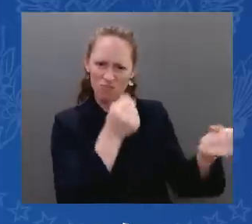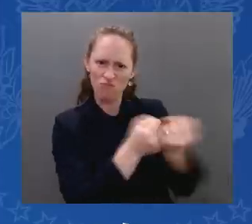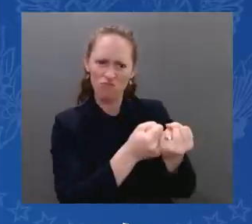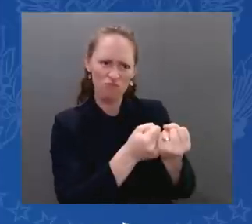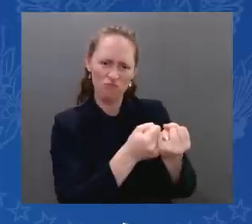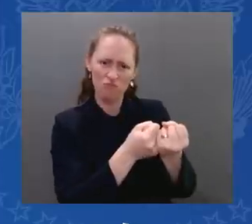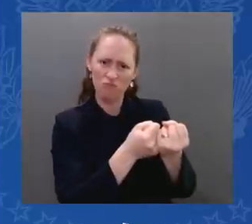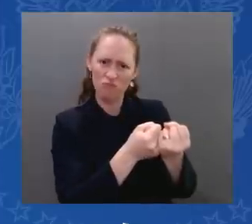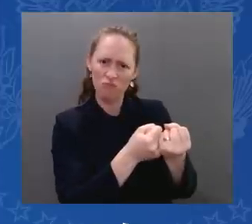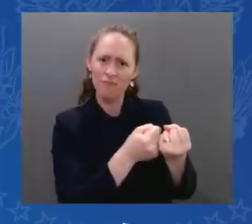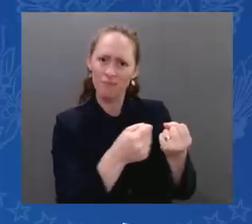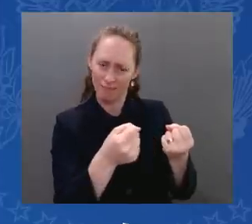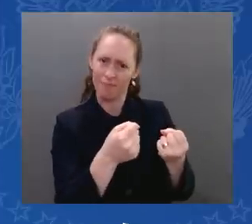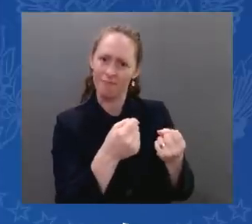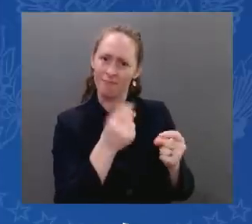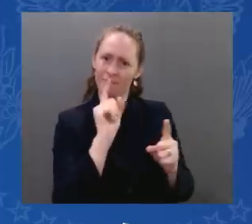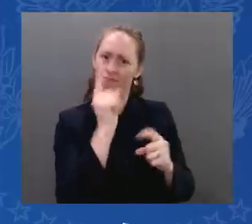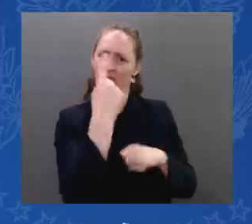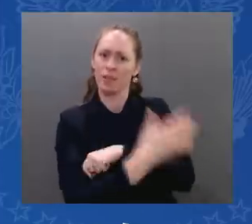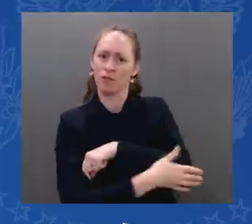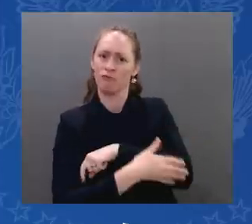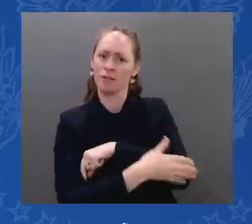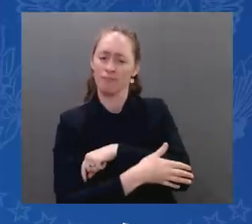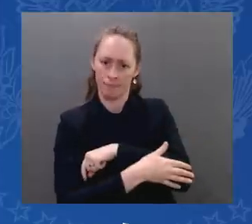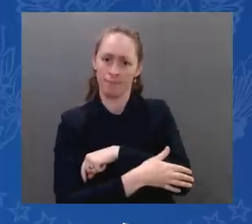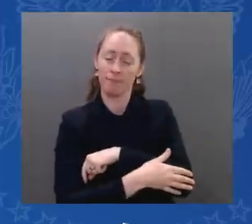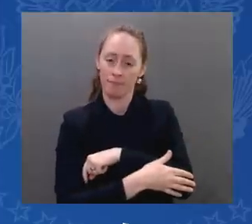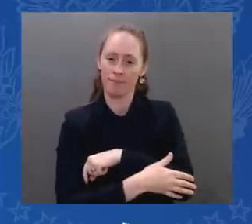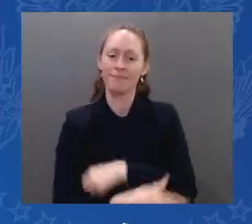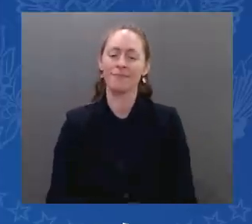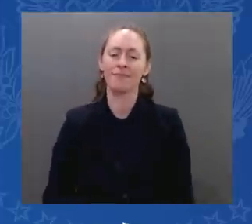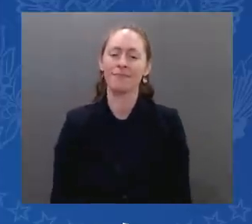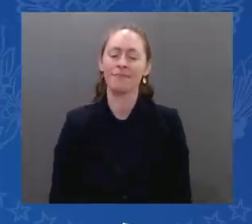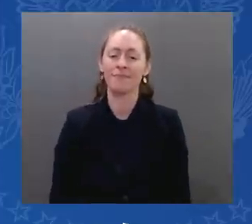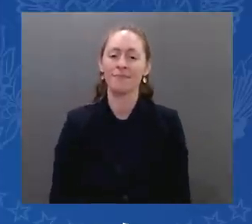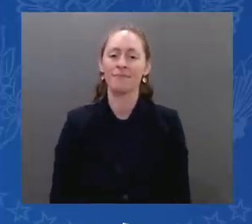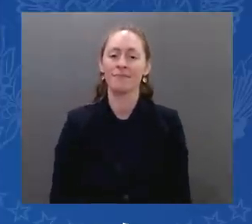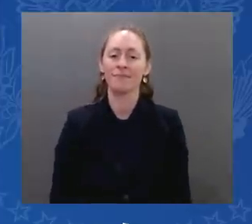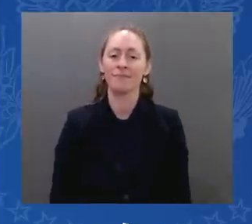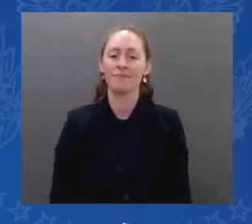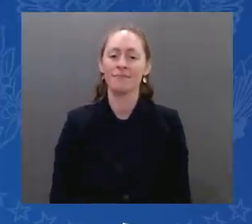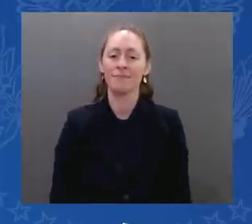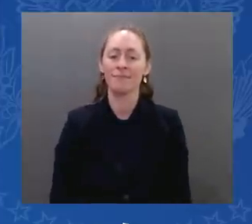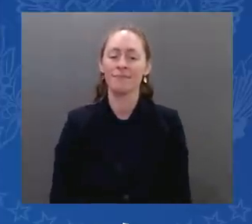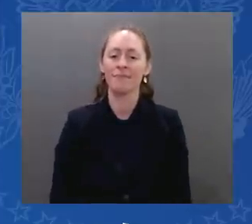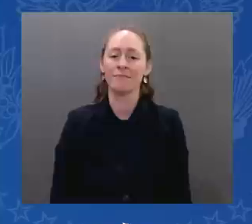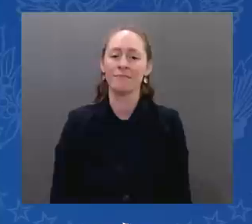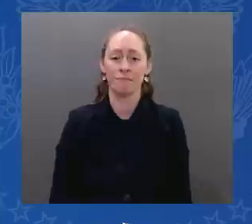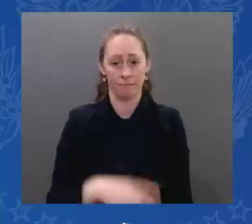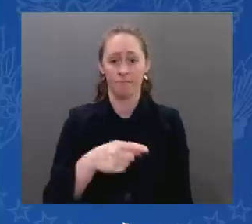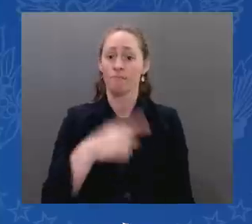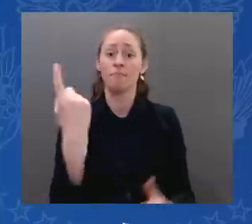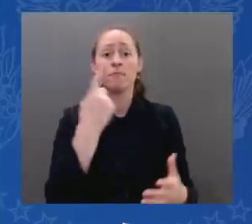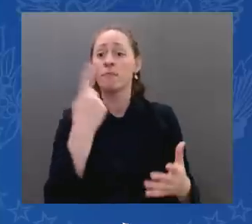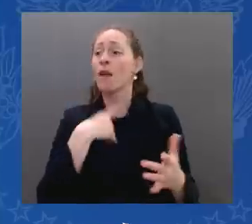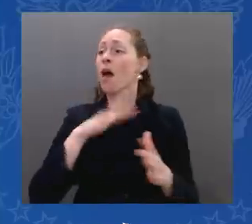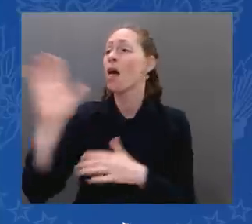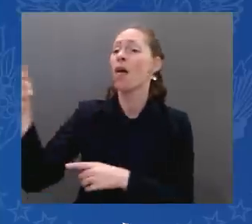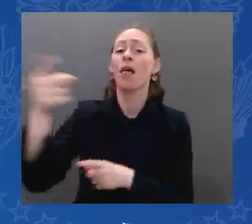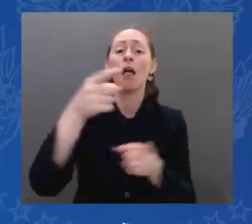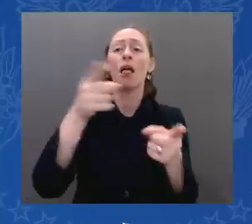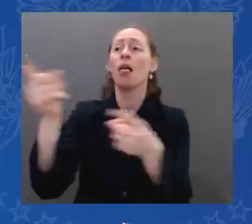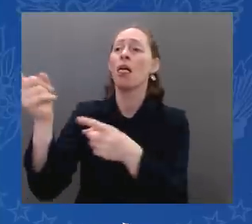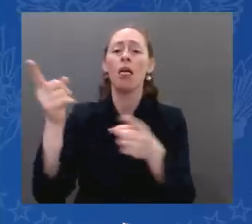Israel. Ties have grown deeper and broader with each passing year and now encompass a 21st-century partnership,